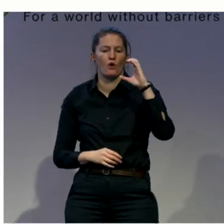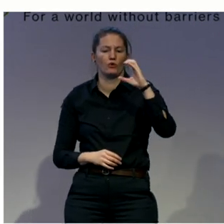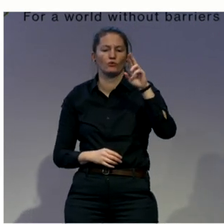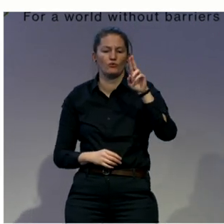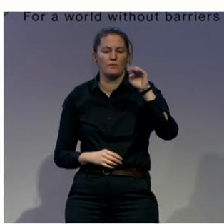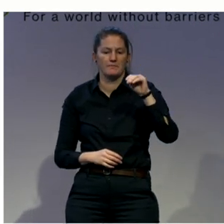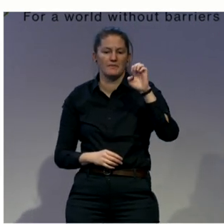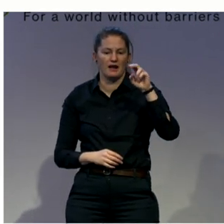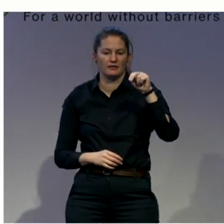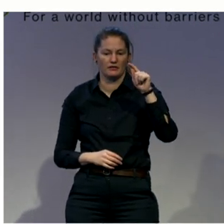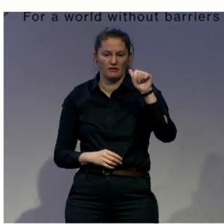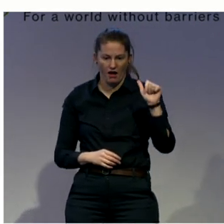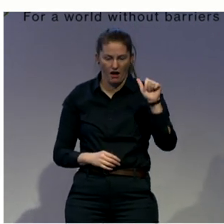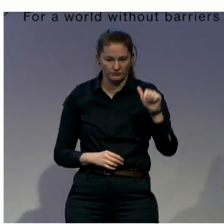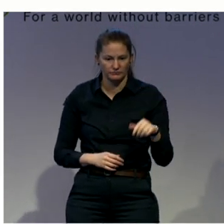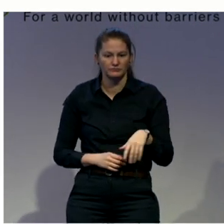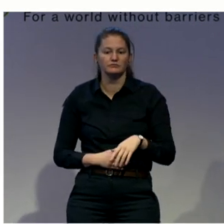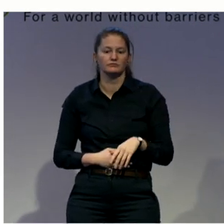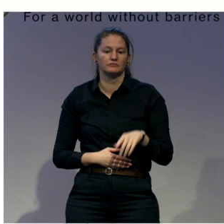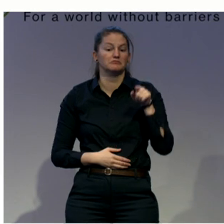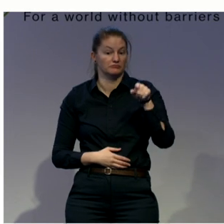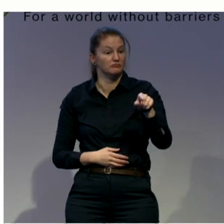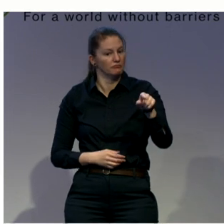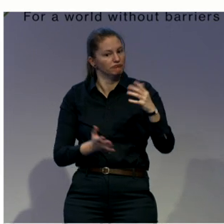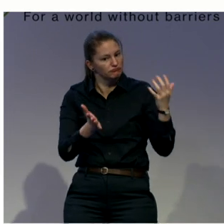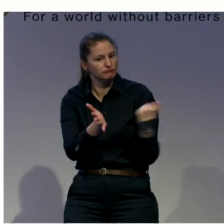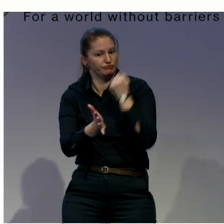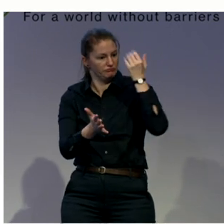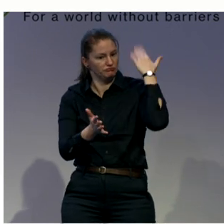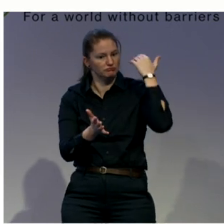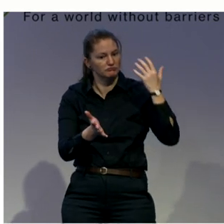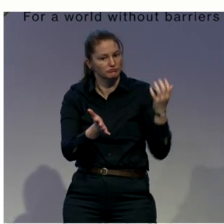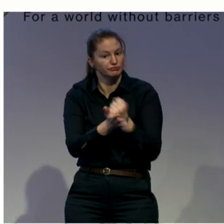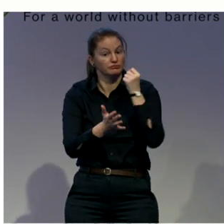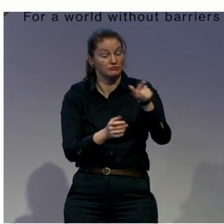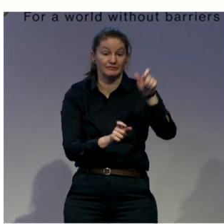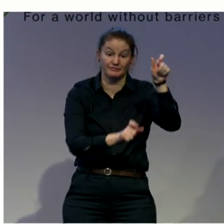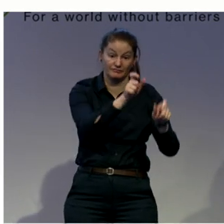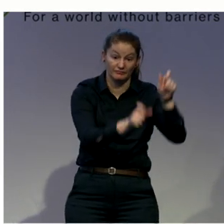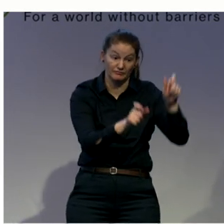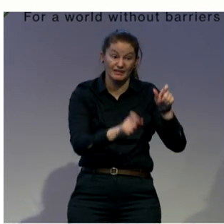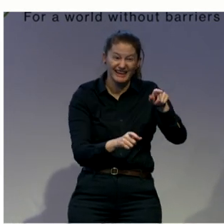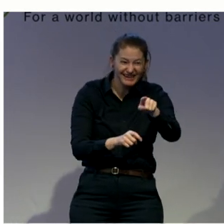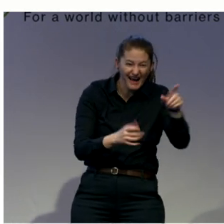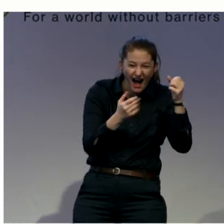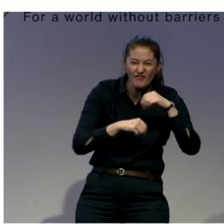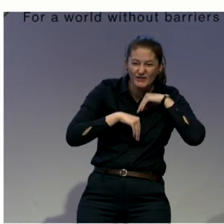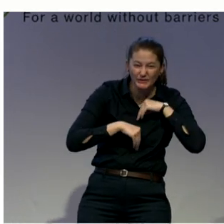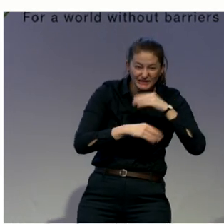representing, you know, a lot of people with psychosocial disabilities. And